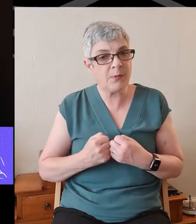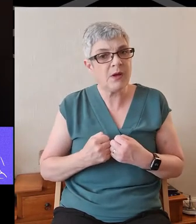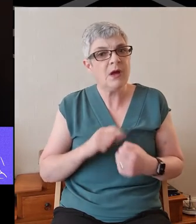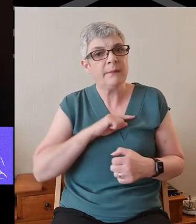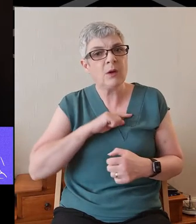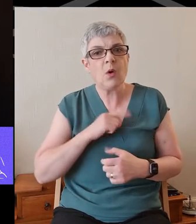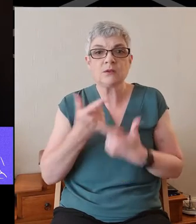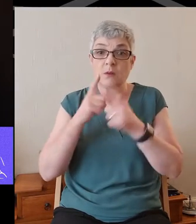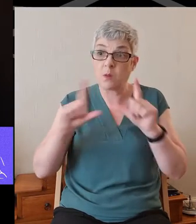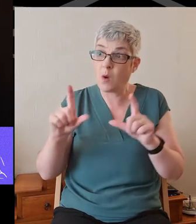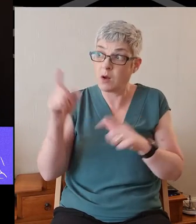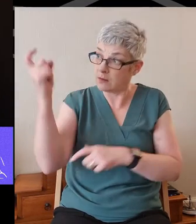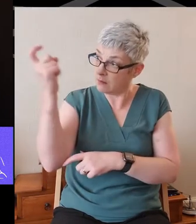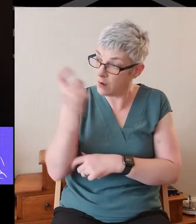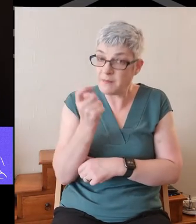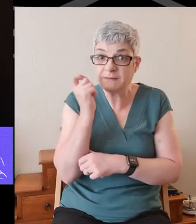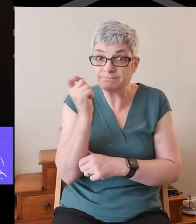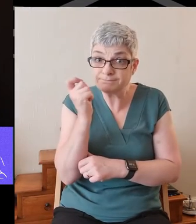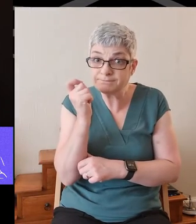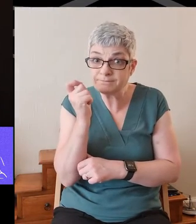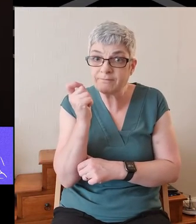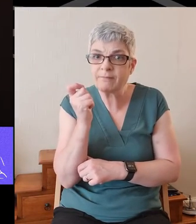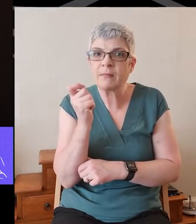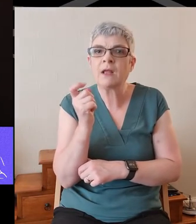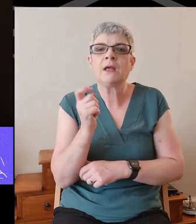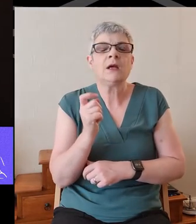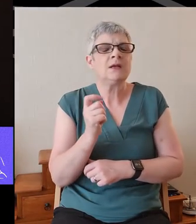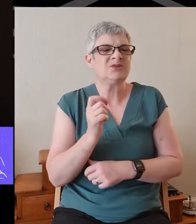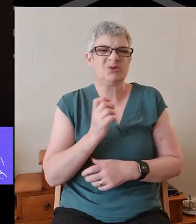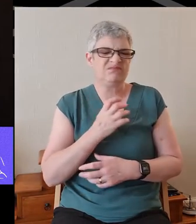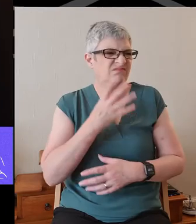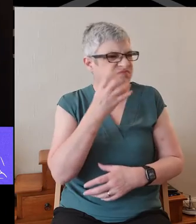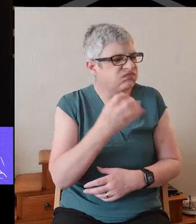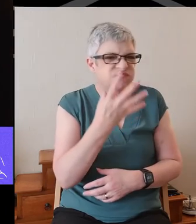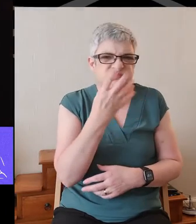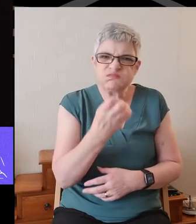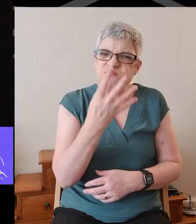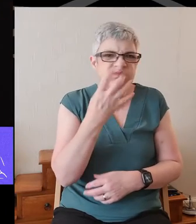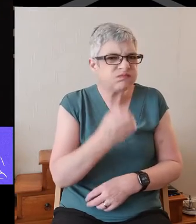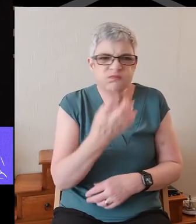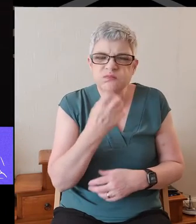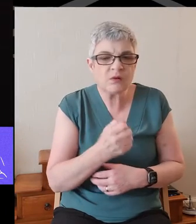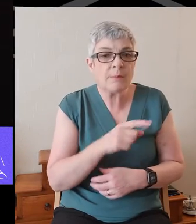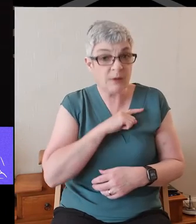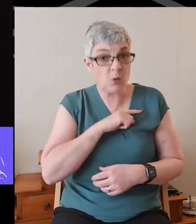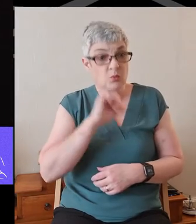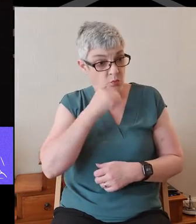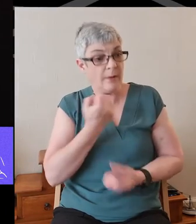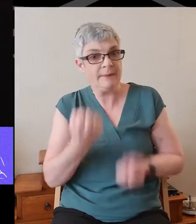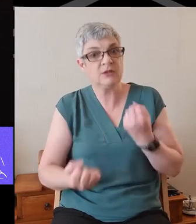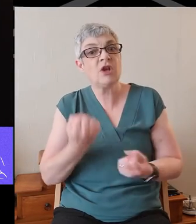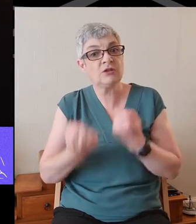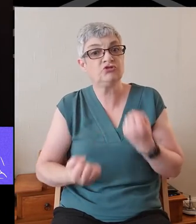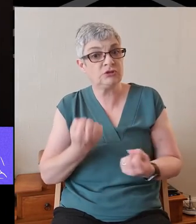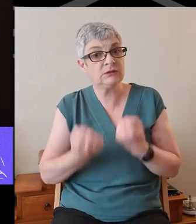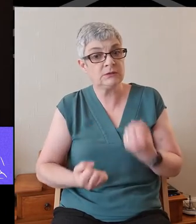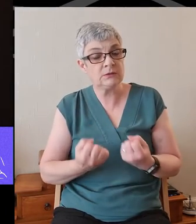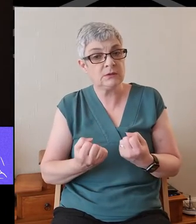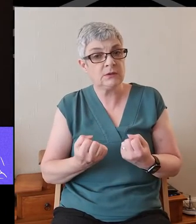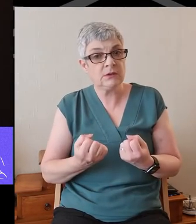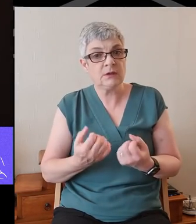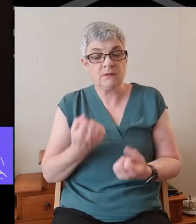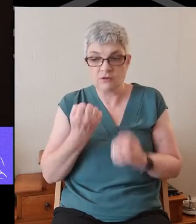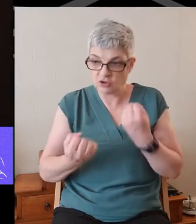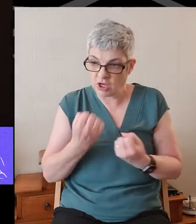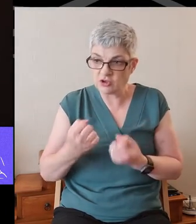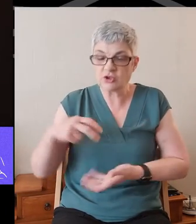Lord's coming is near. Don't grumble against one another, brothers and sisters, or you will be judged. The judge is